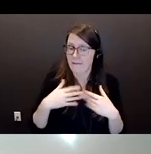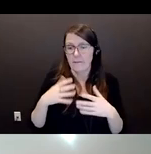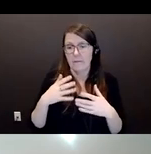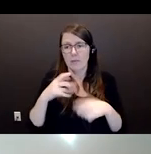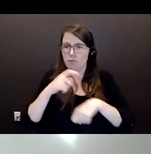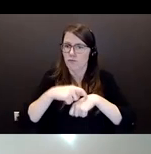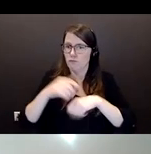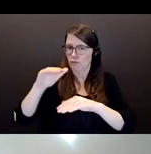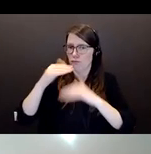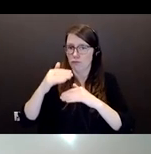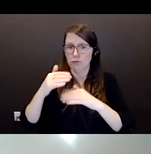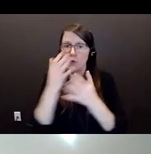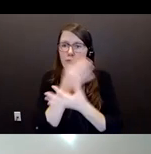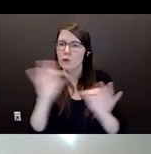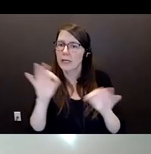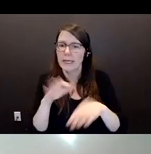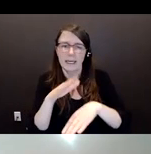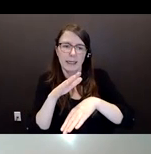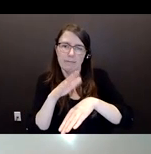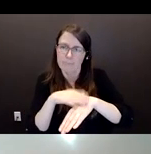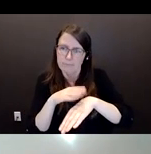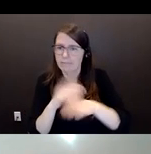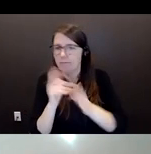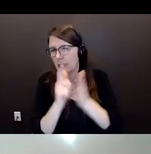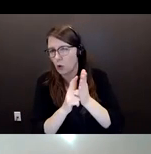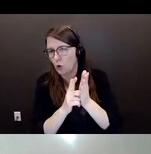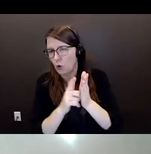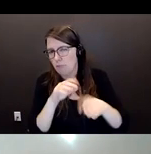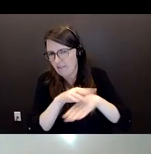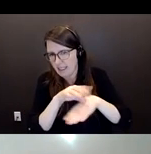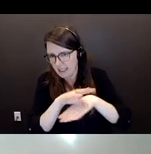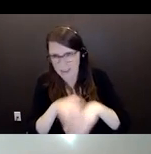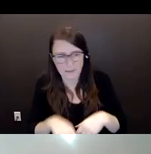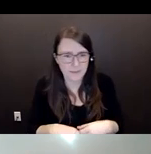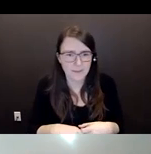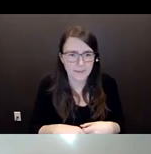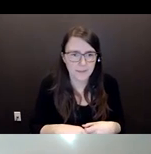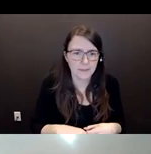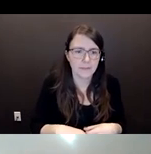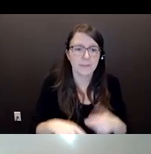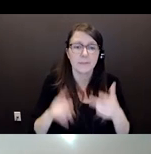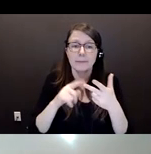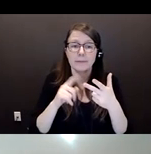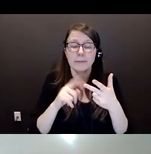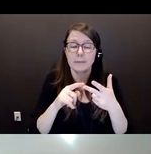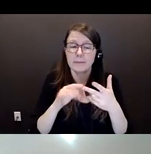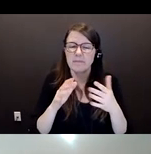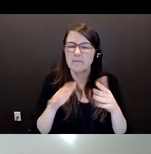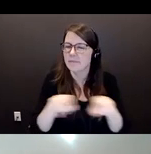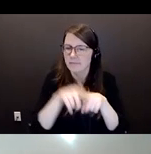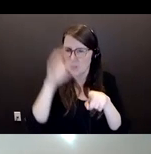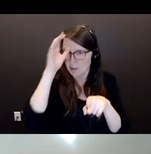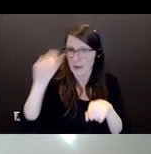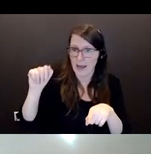start to know what your rights are and where you need to proceed. There's also equivalent to ACE is a South Asian legal clinic. Again, providing